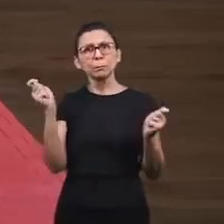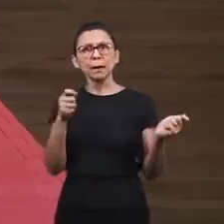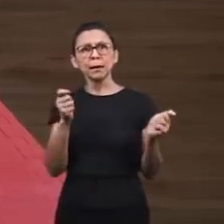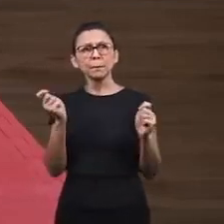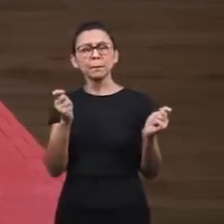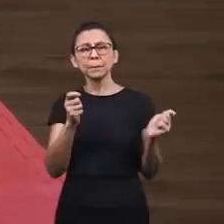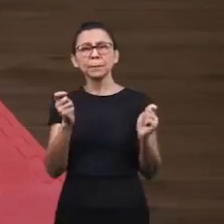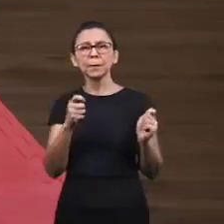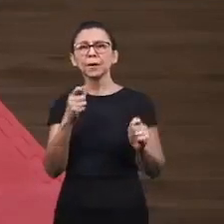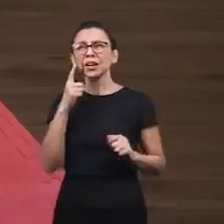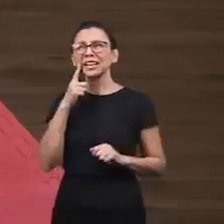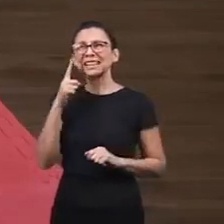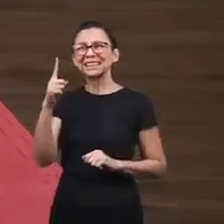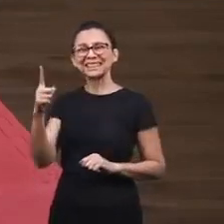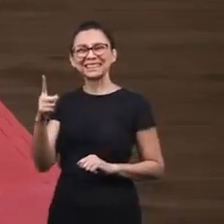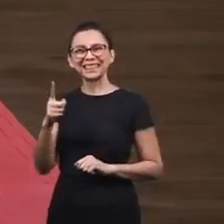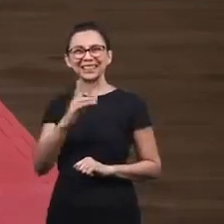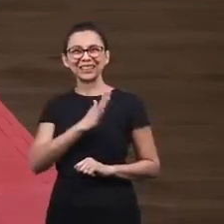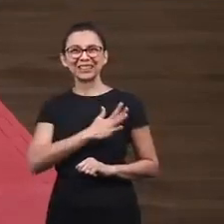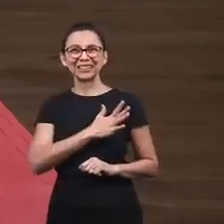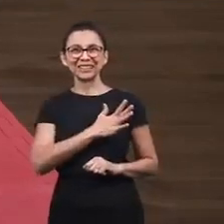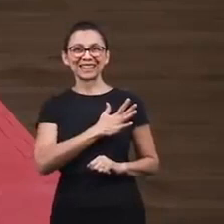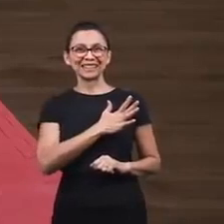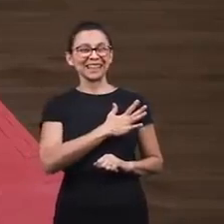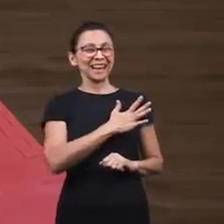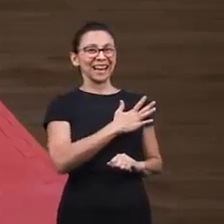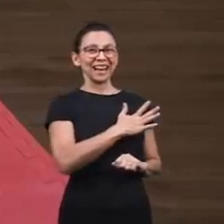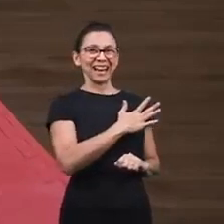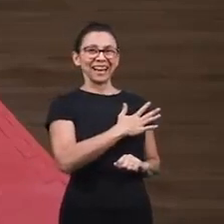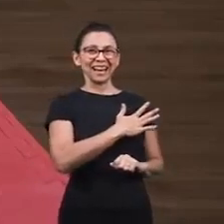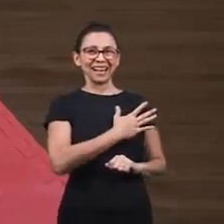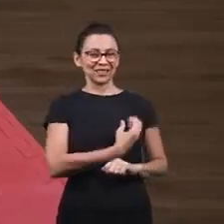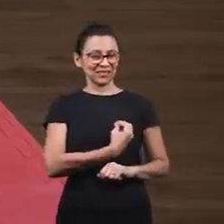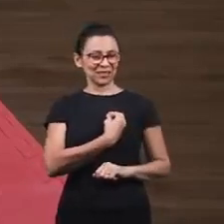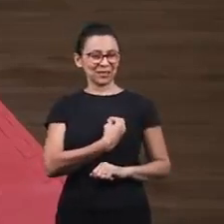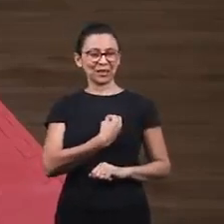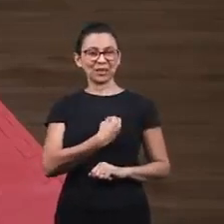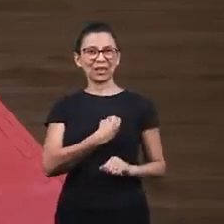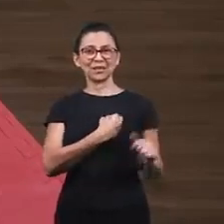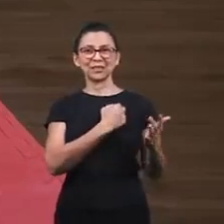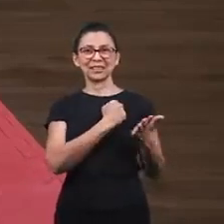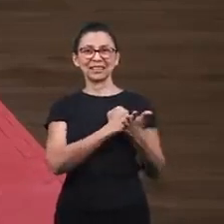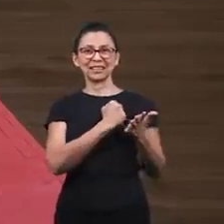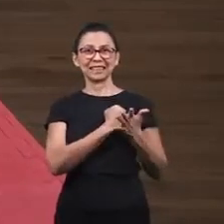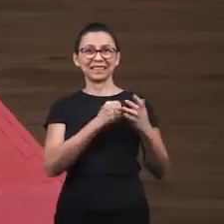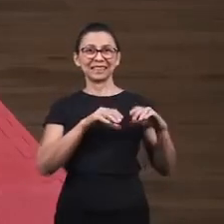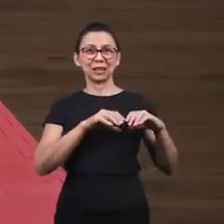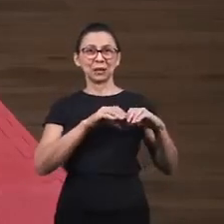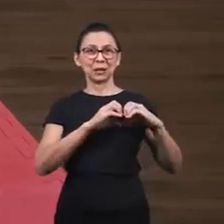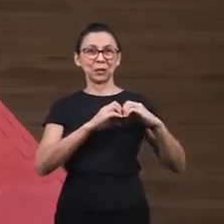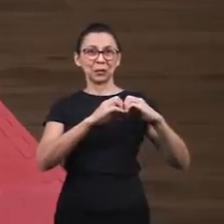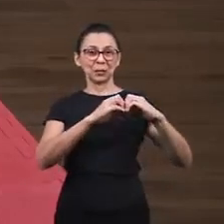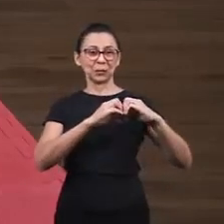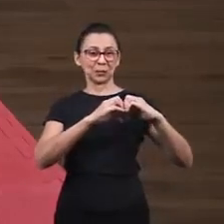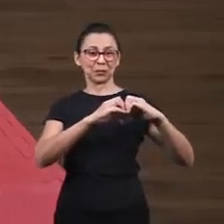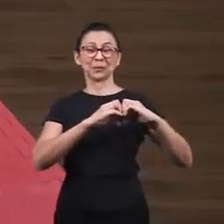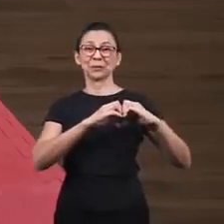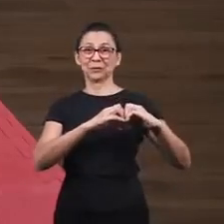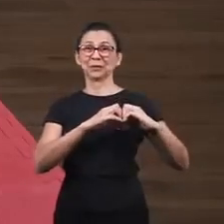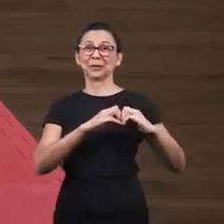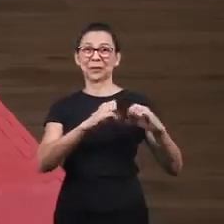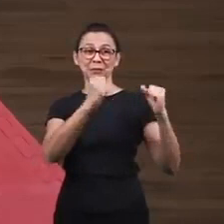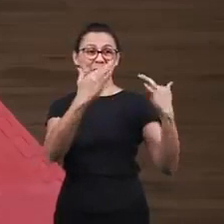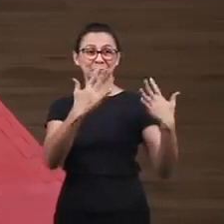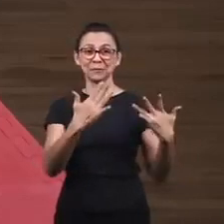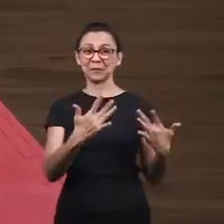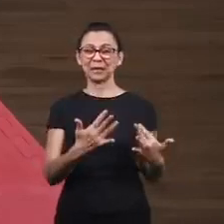day, so we can have a heart like this, full of life, full of the blessings of